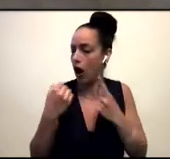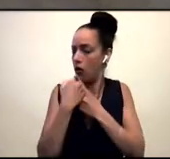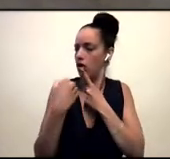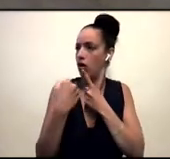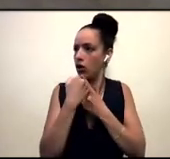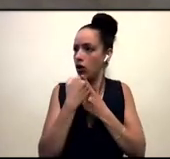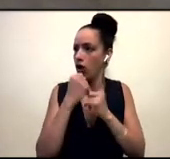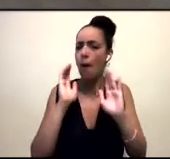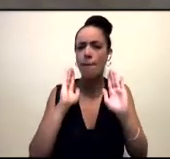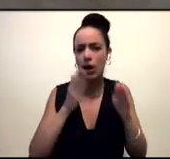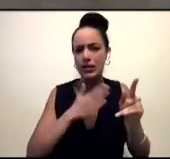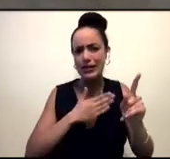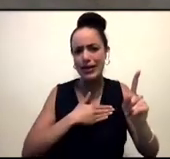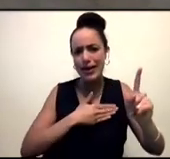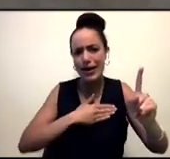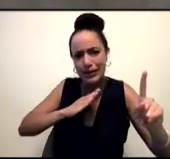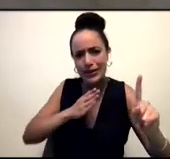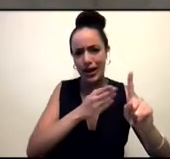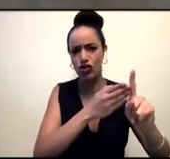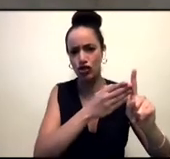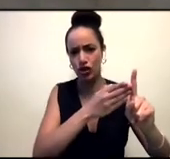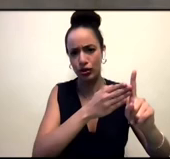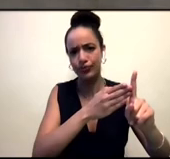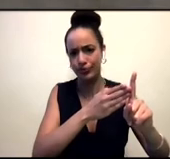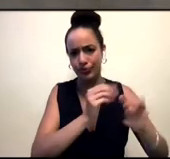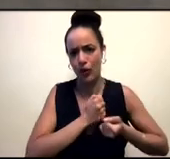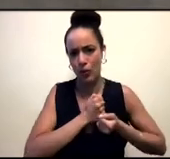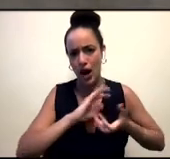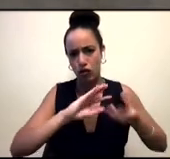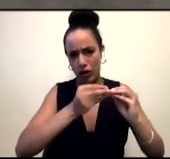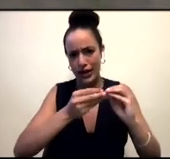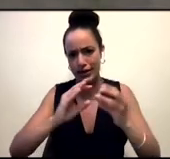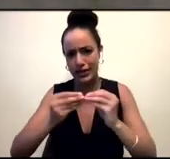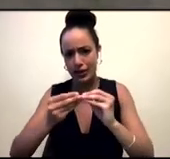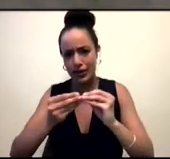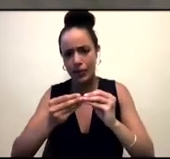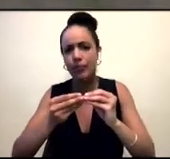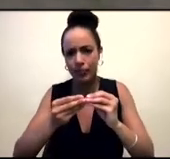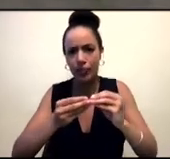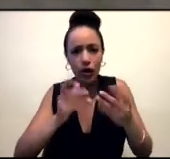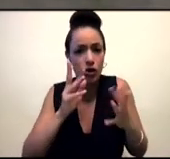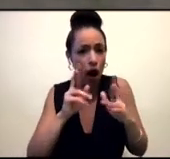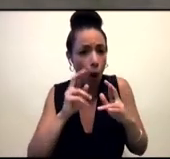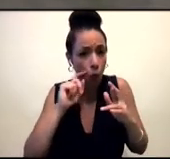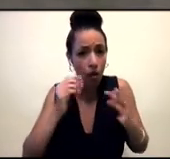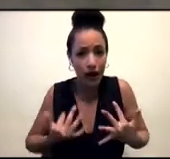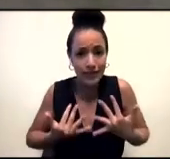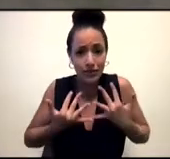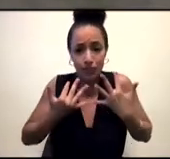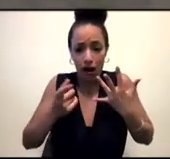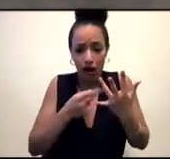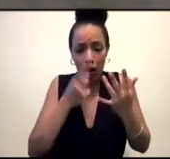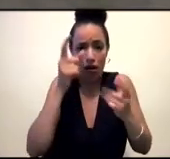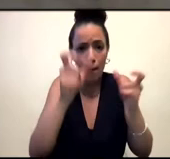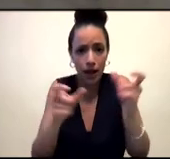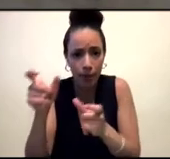because I do not know how it will affect other people, and, you know, hopefully inspire other people. But that's something very grave,